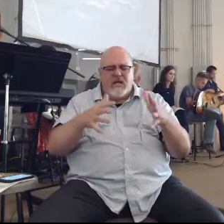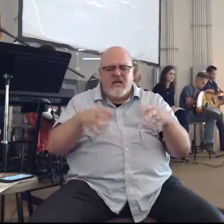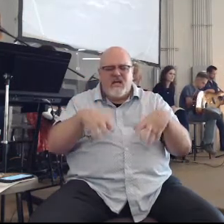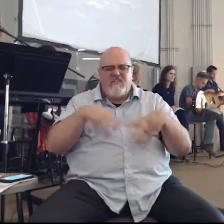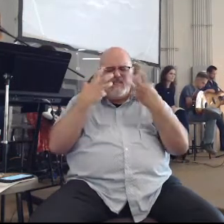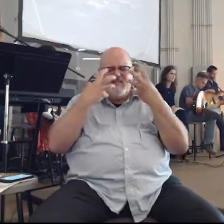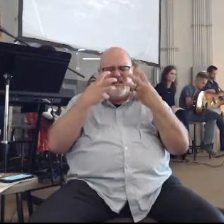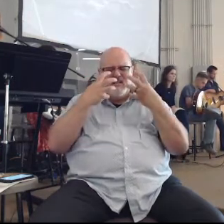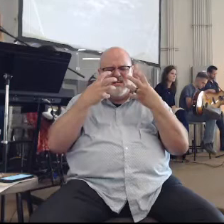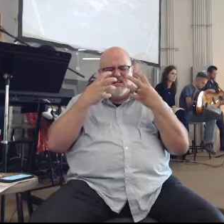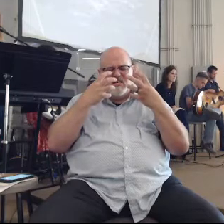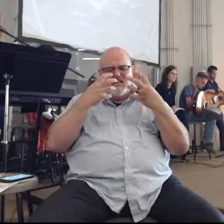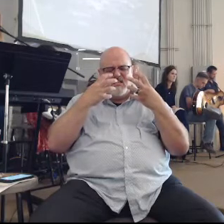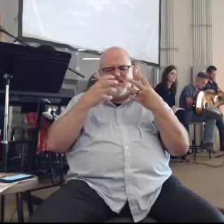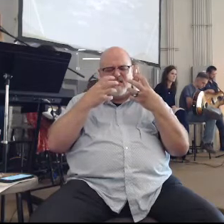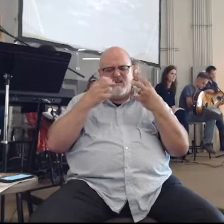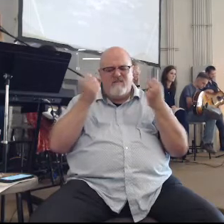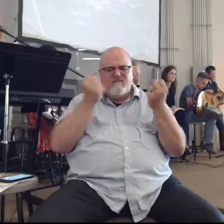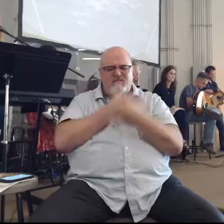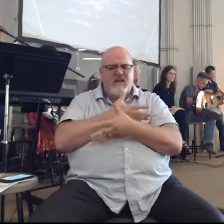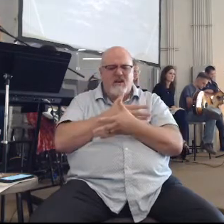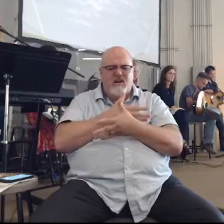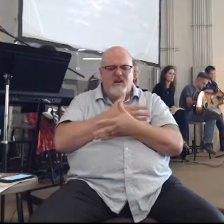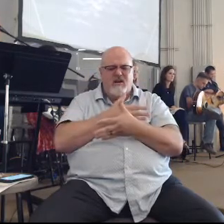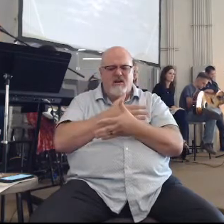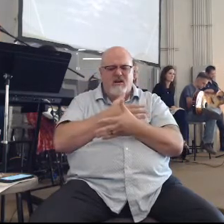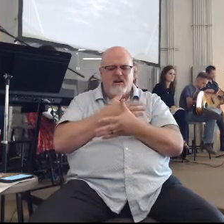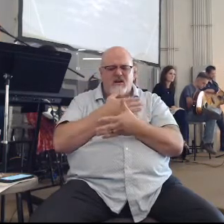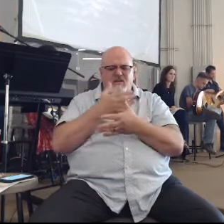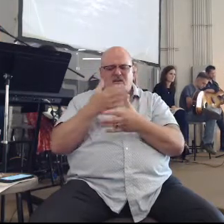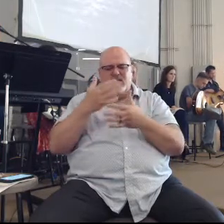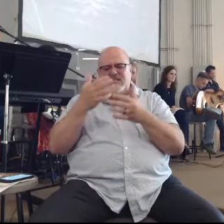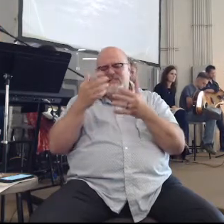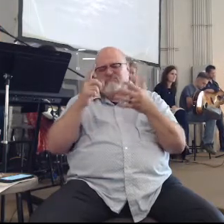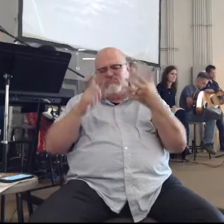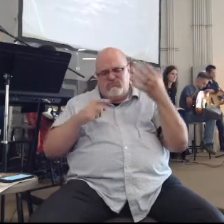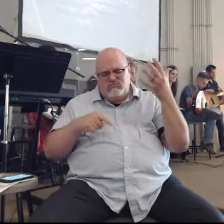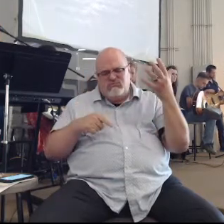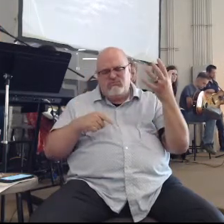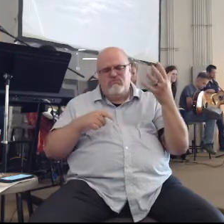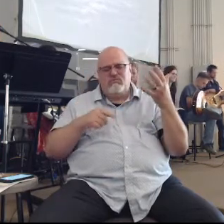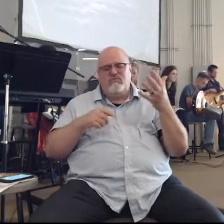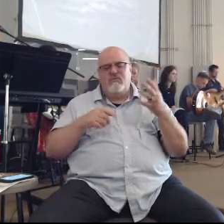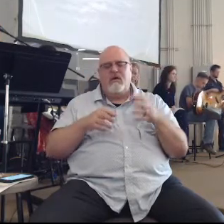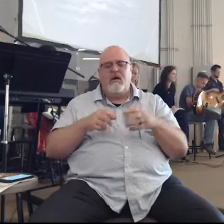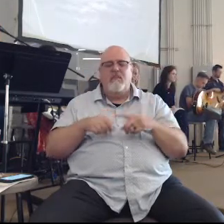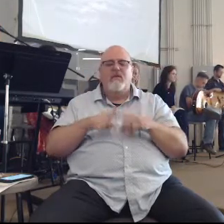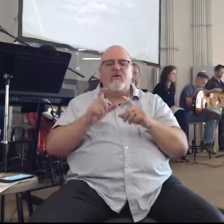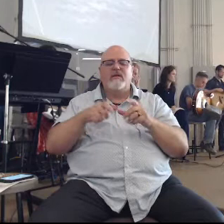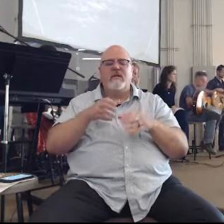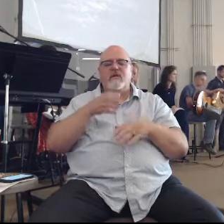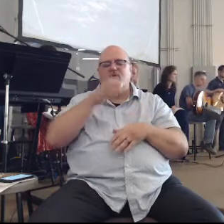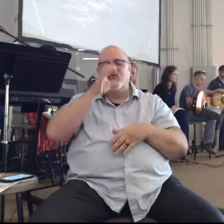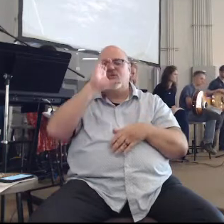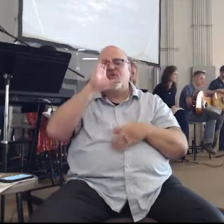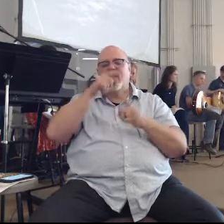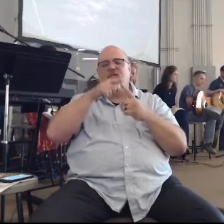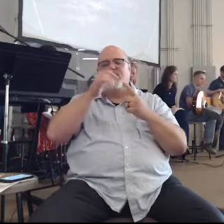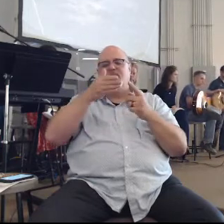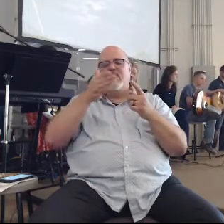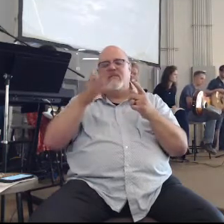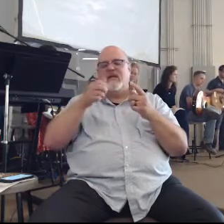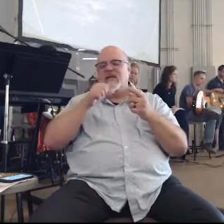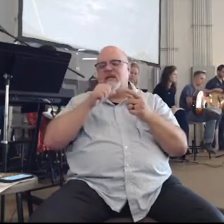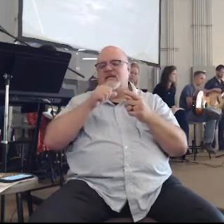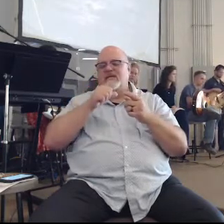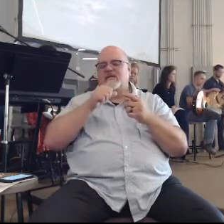or fear, from news, politics, social media, whatever have you. We drink from things and we go back to things that do not satisfy